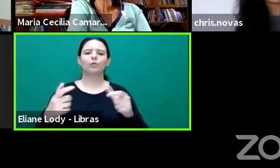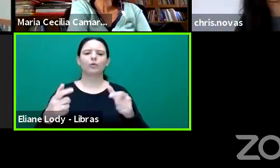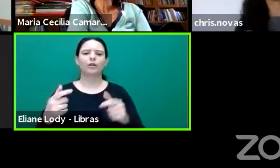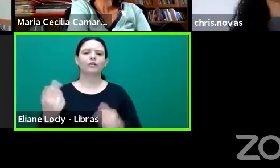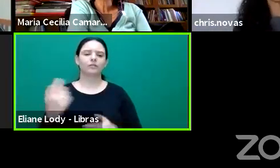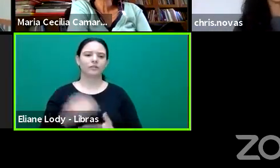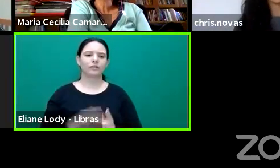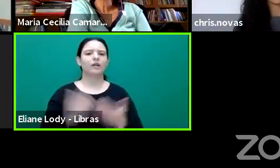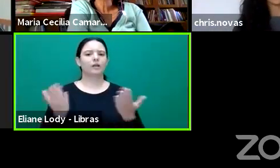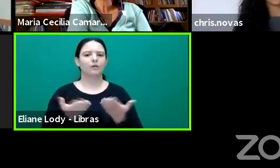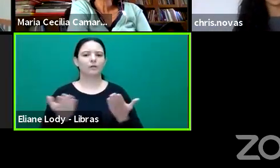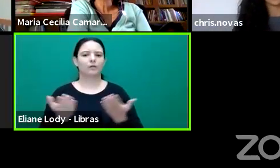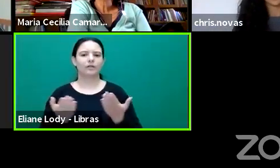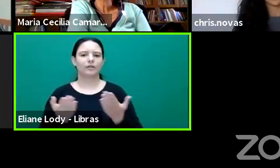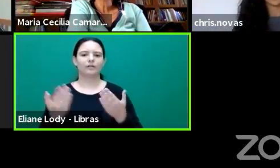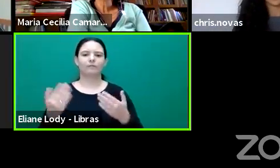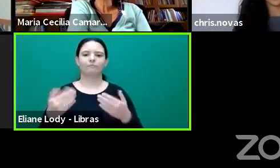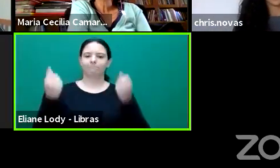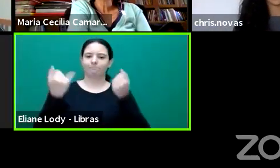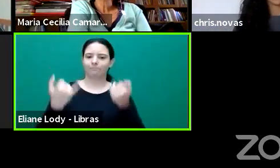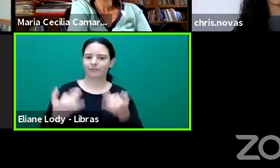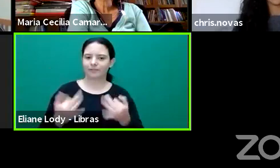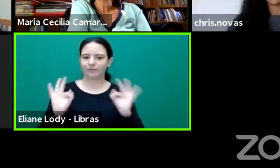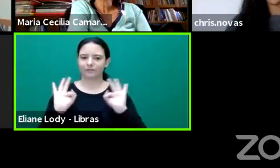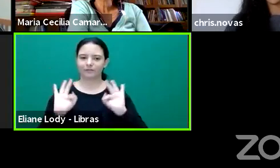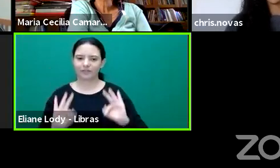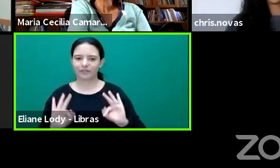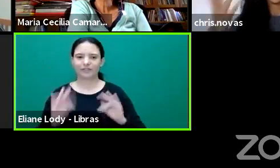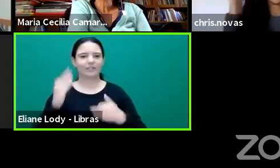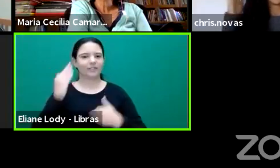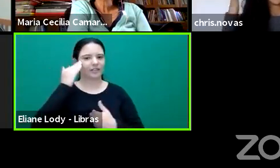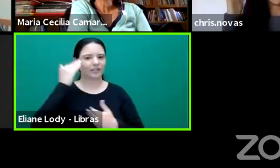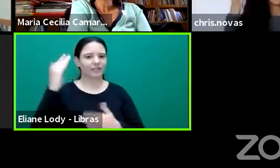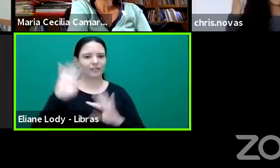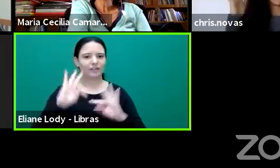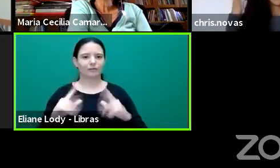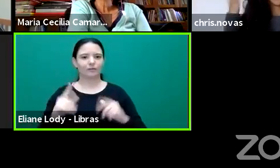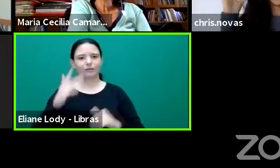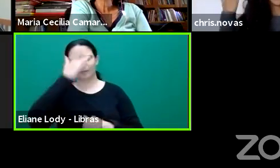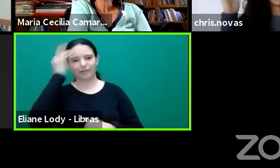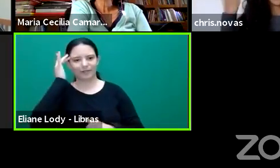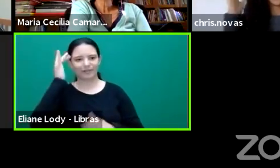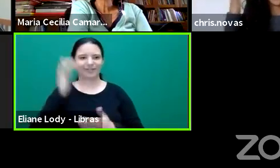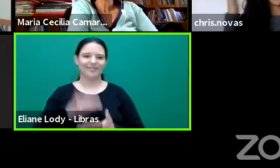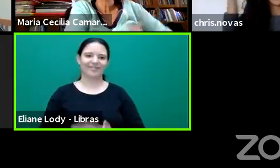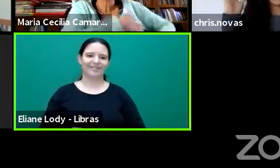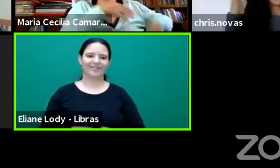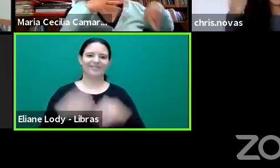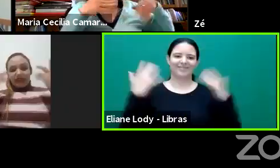questions. Thank you all for your attention. Round of applause people.